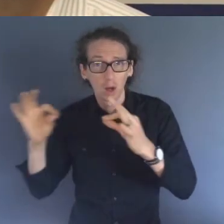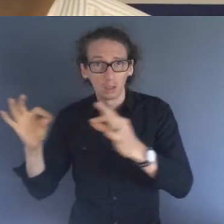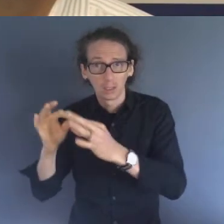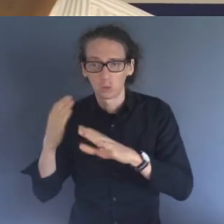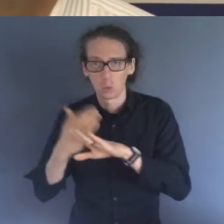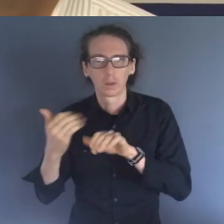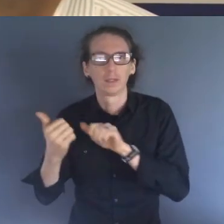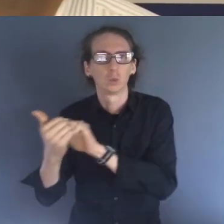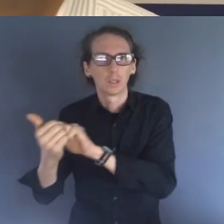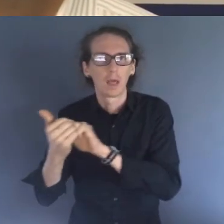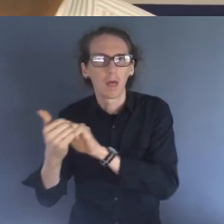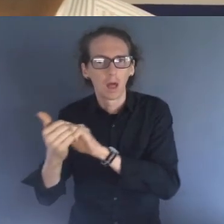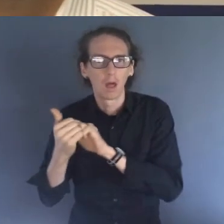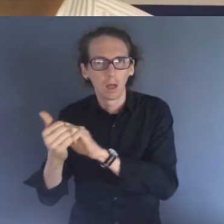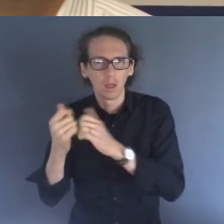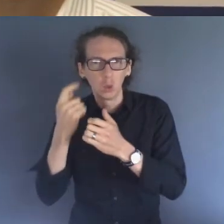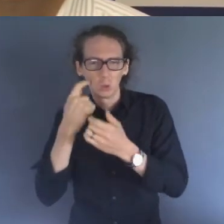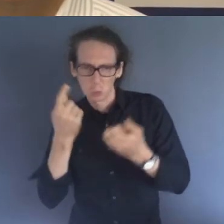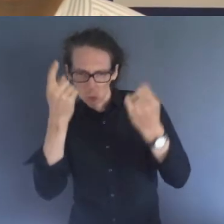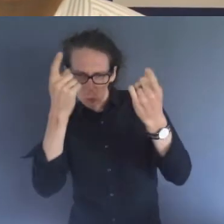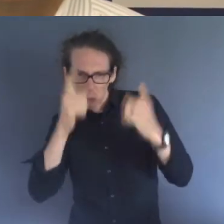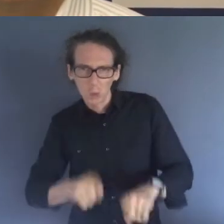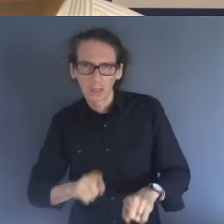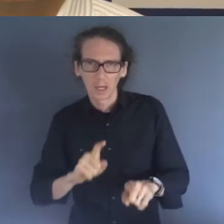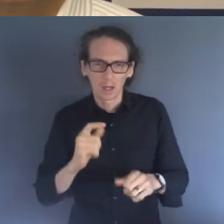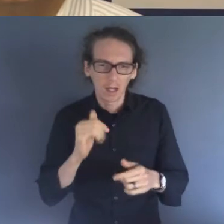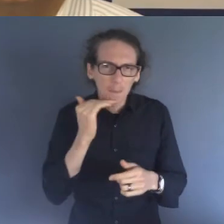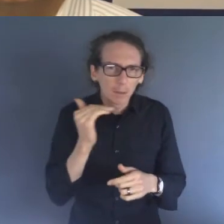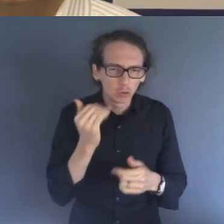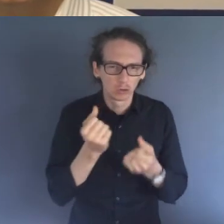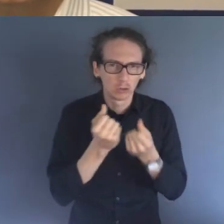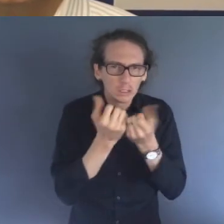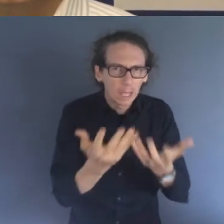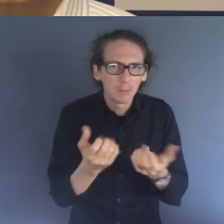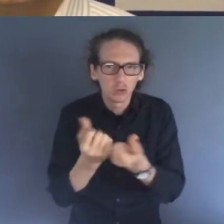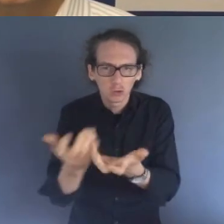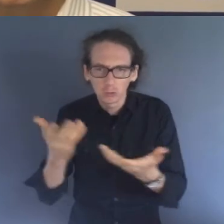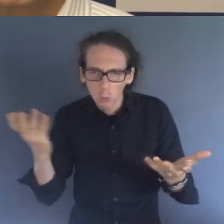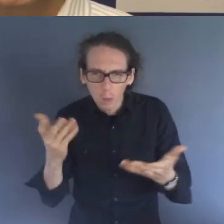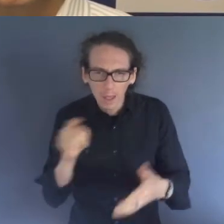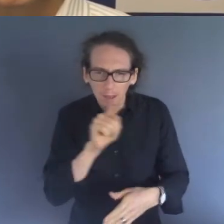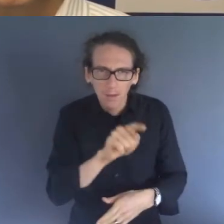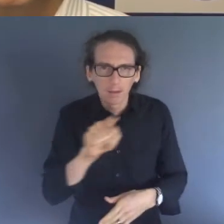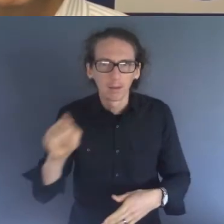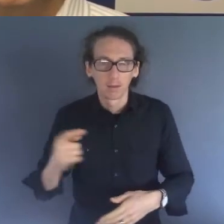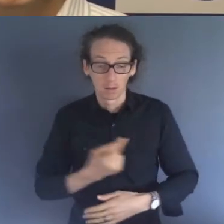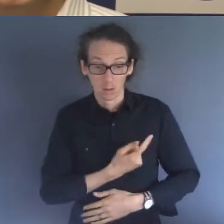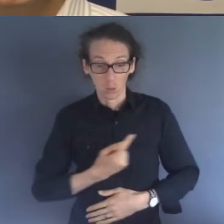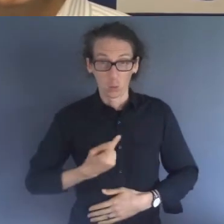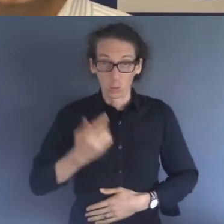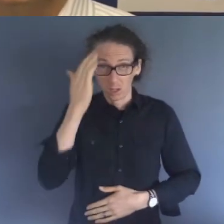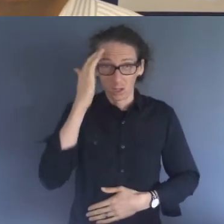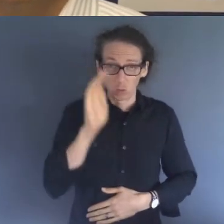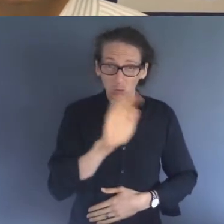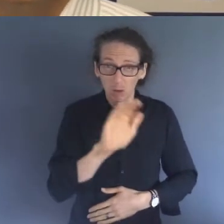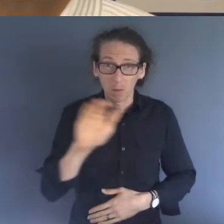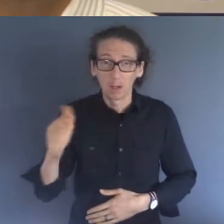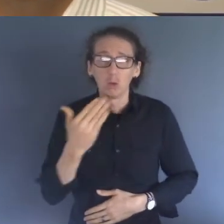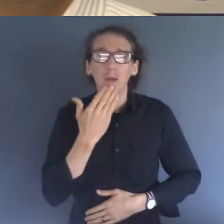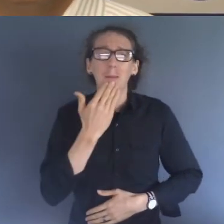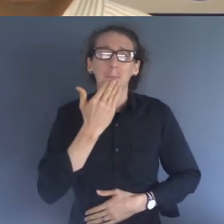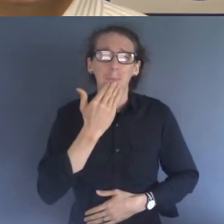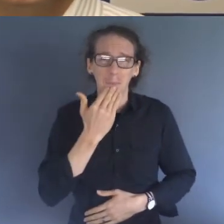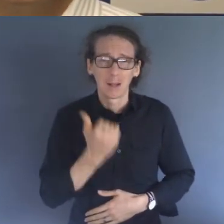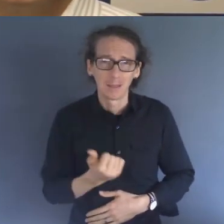establish the context of the damage. What we're reminding people to do is to, if possible,